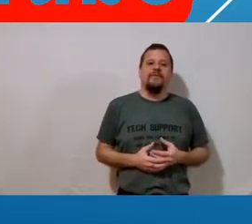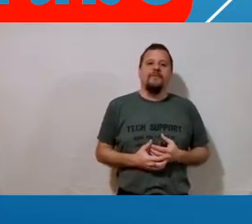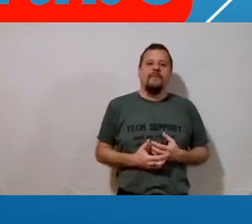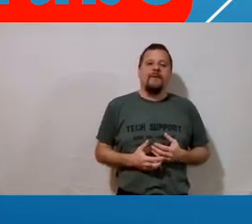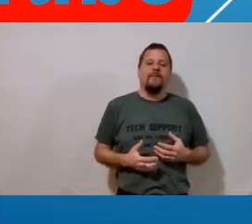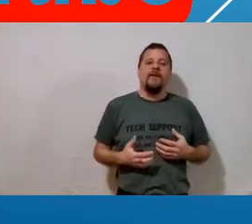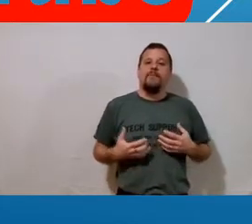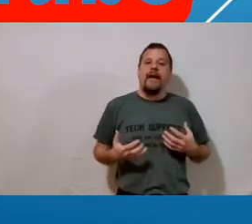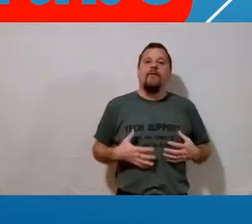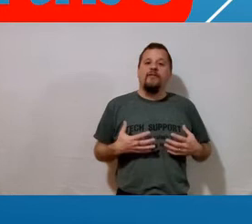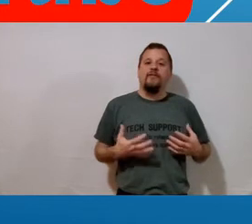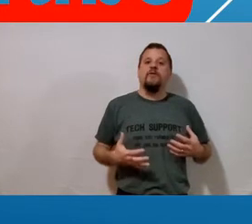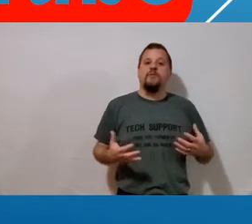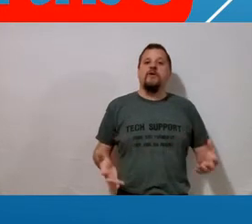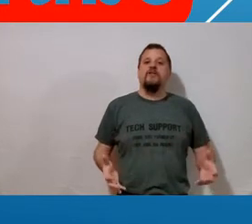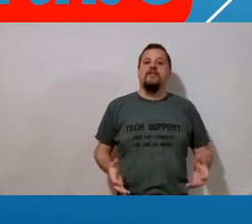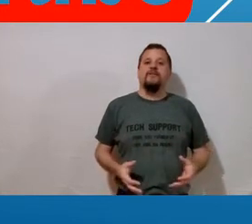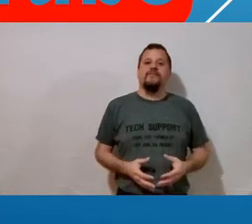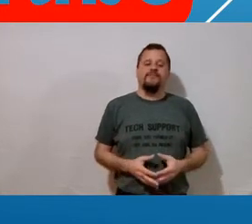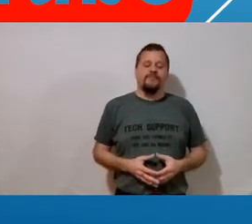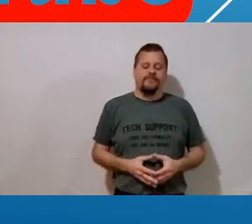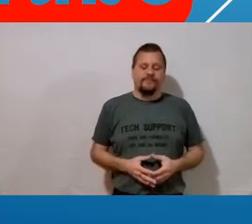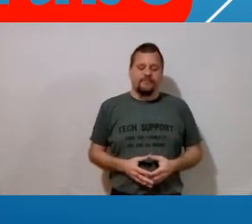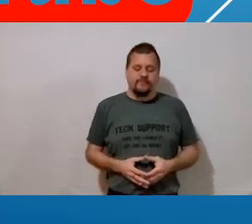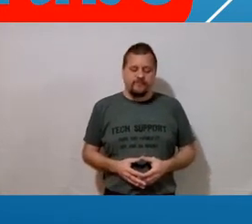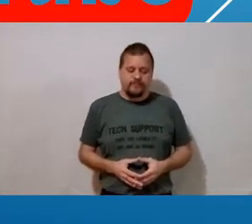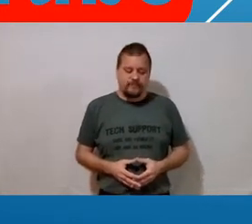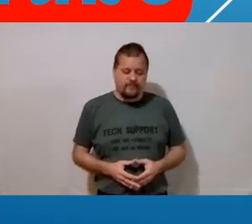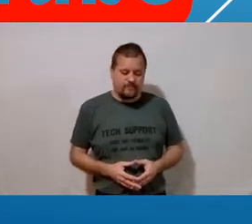show by the power of those words